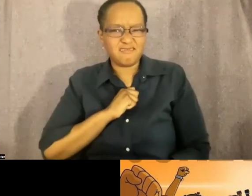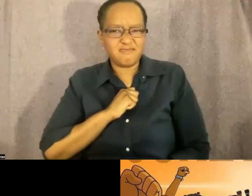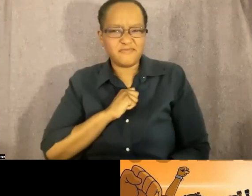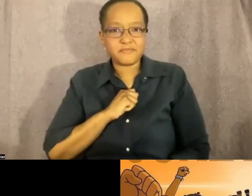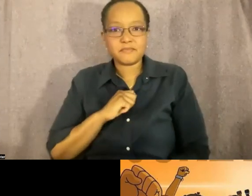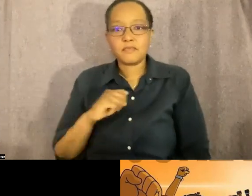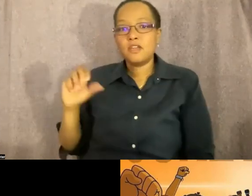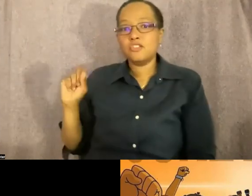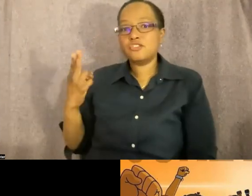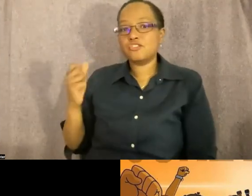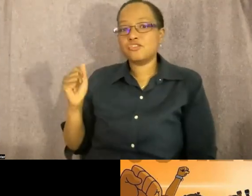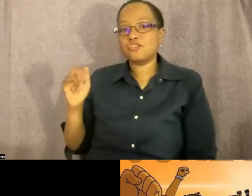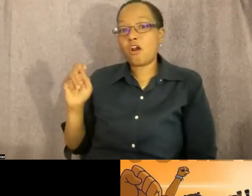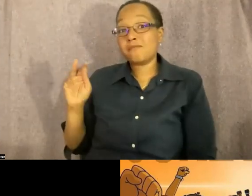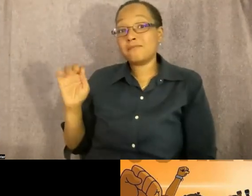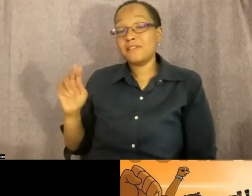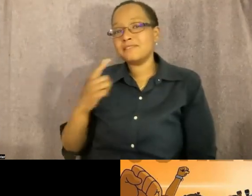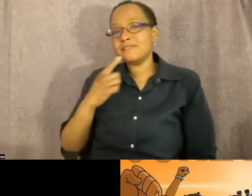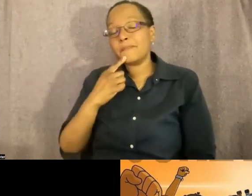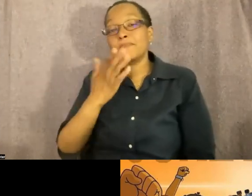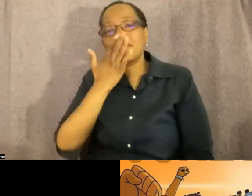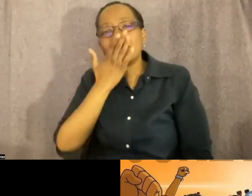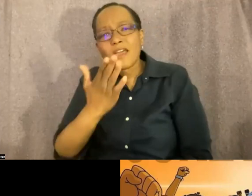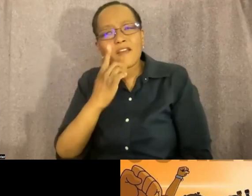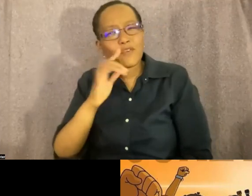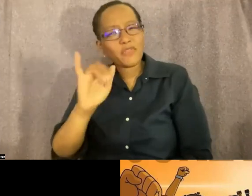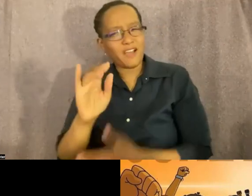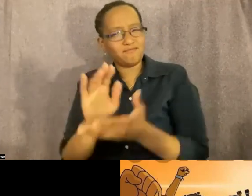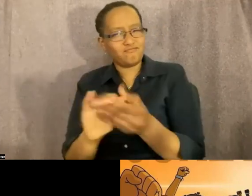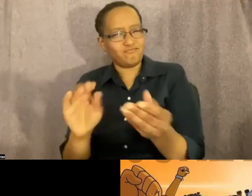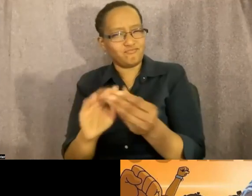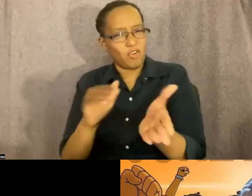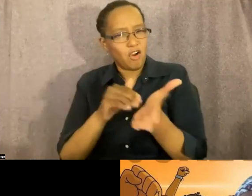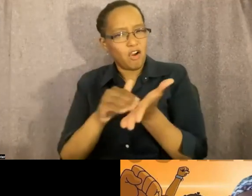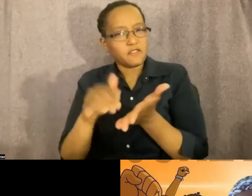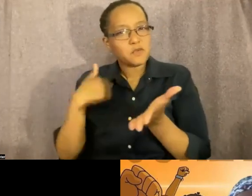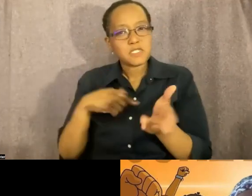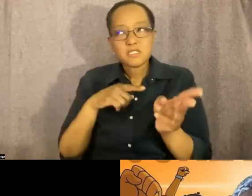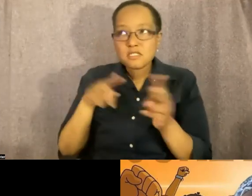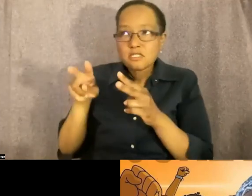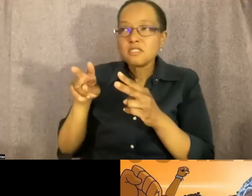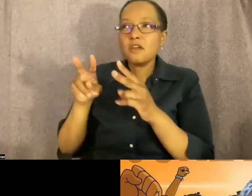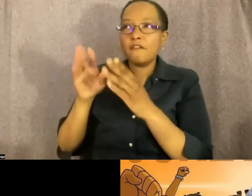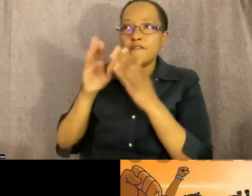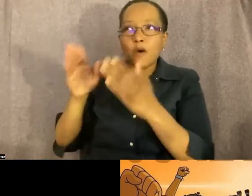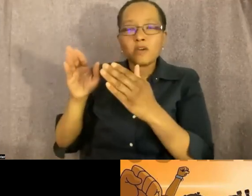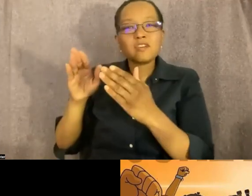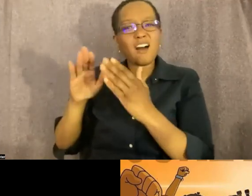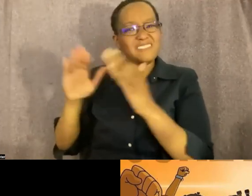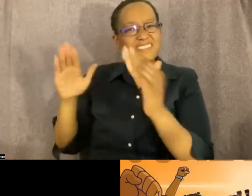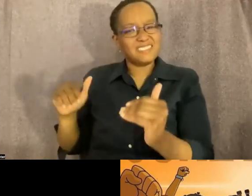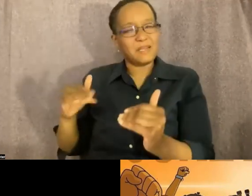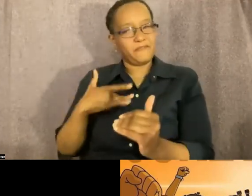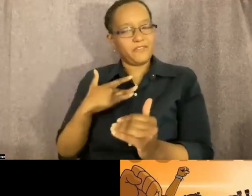Thank you for that reflection. I feel like oftentimes focusing on systems feels harder for the imagination